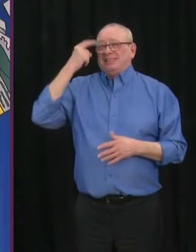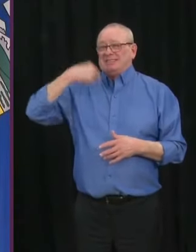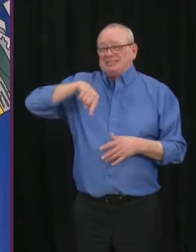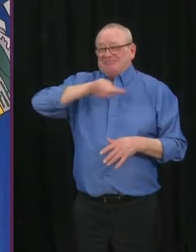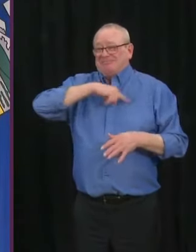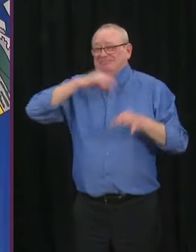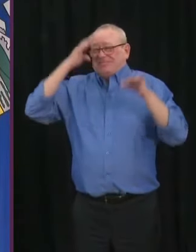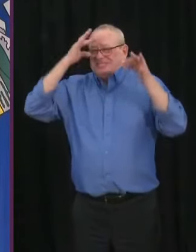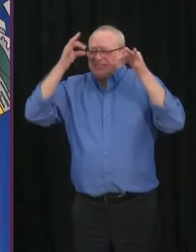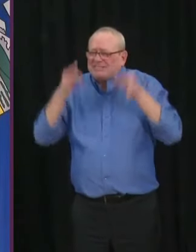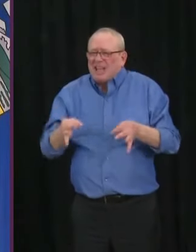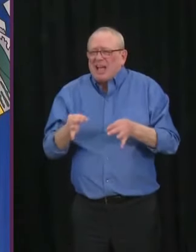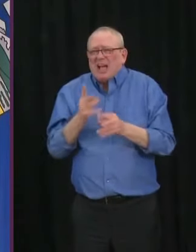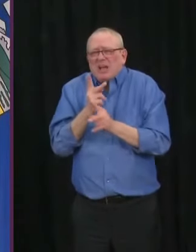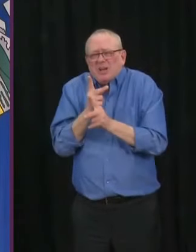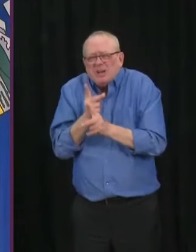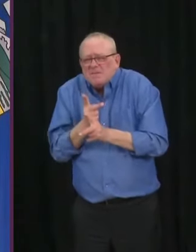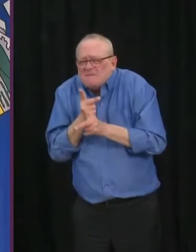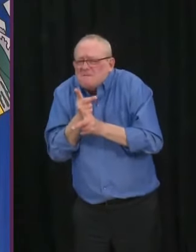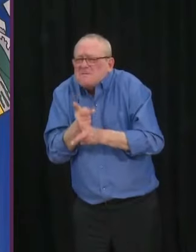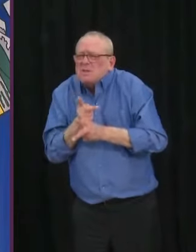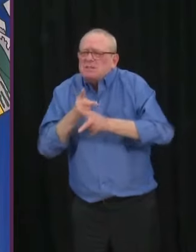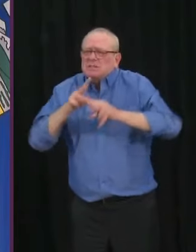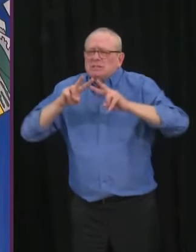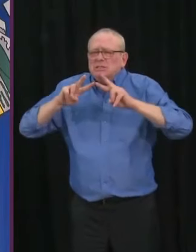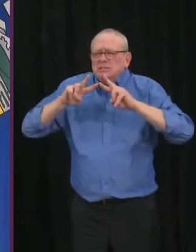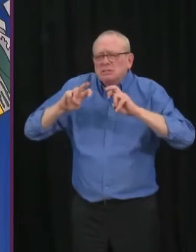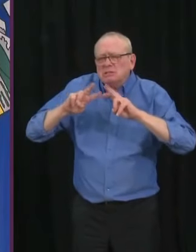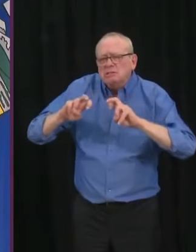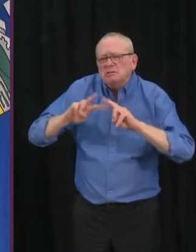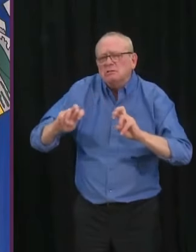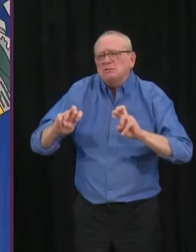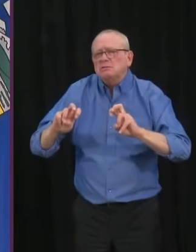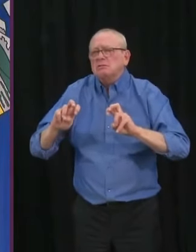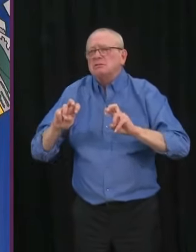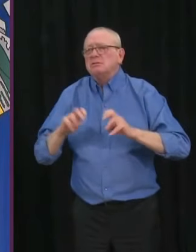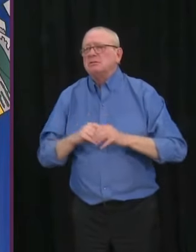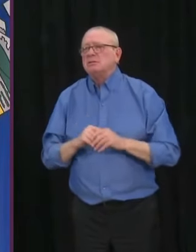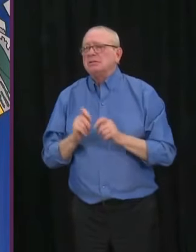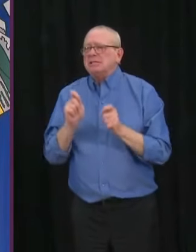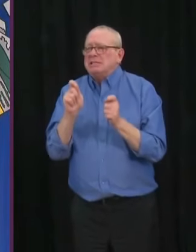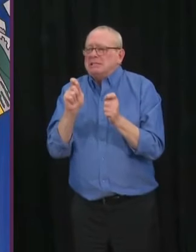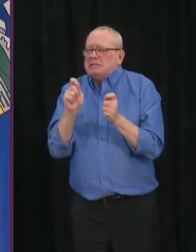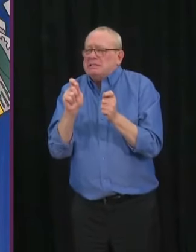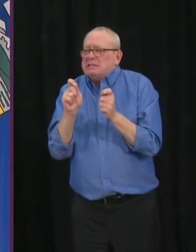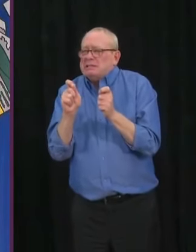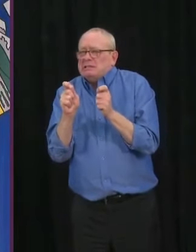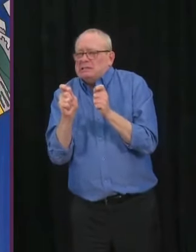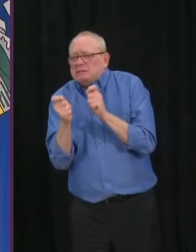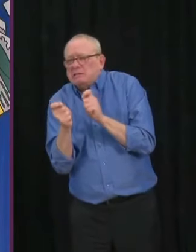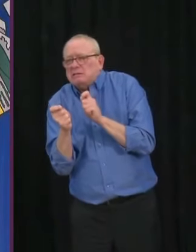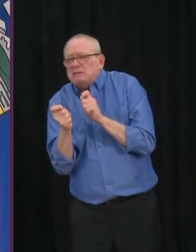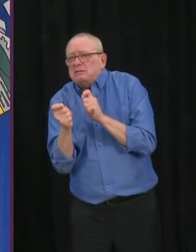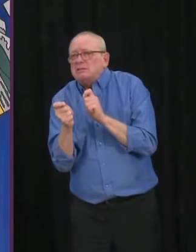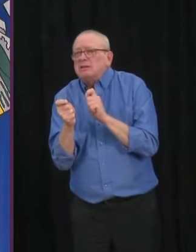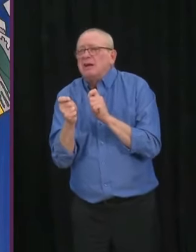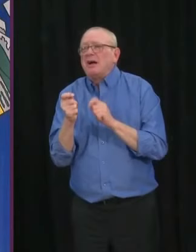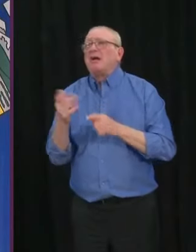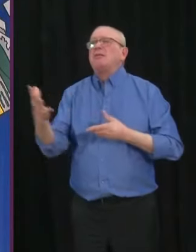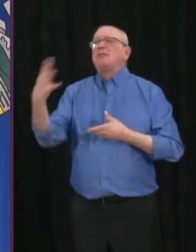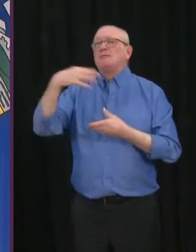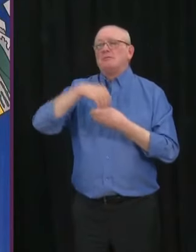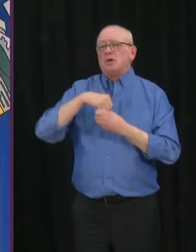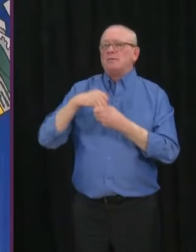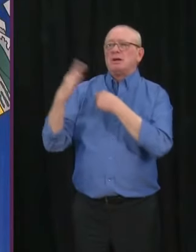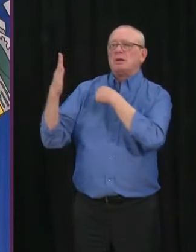eased based on the expertise and the advice of our Chief